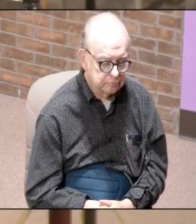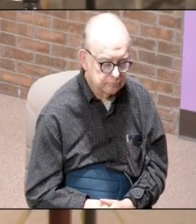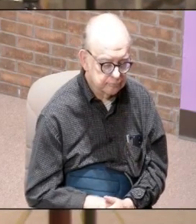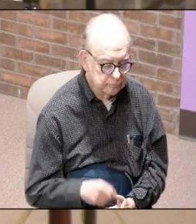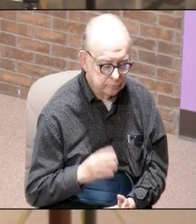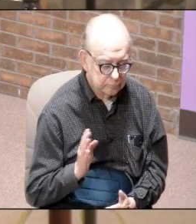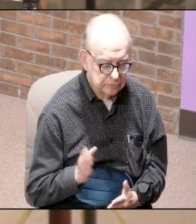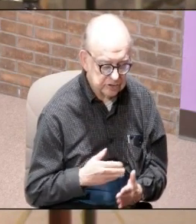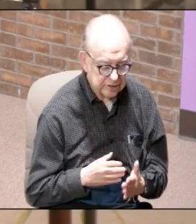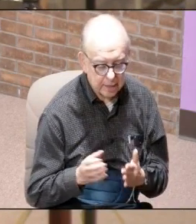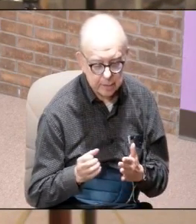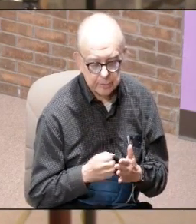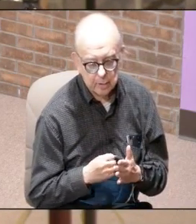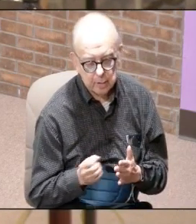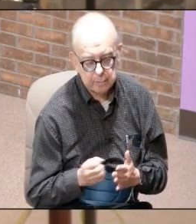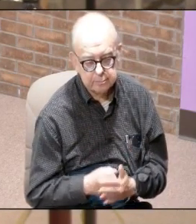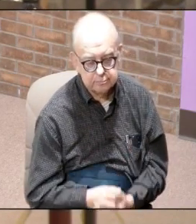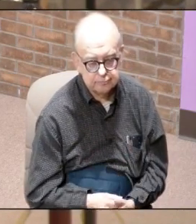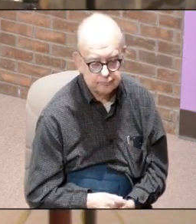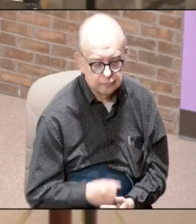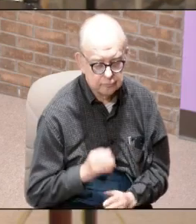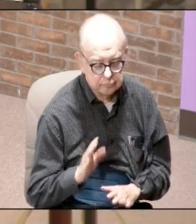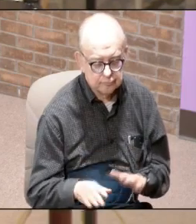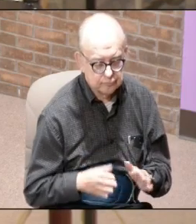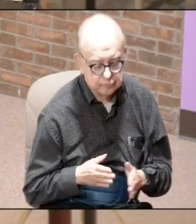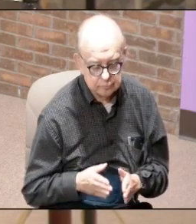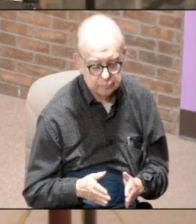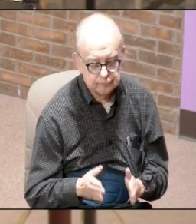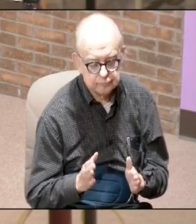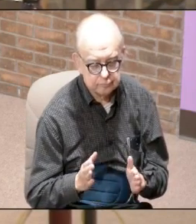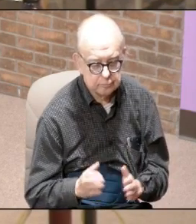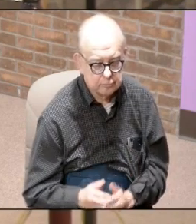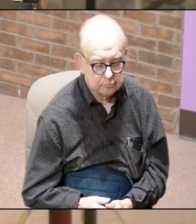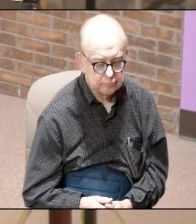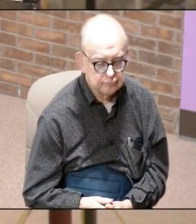singing a song walking down the street